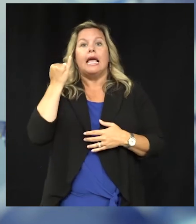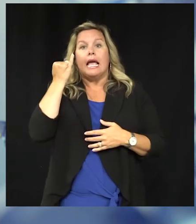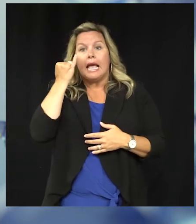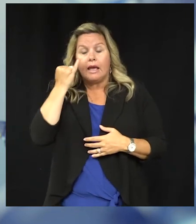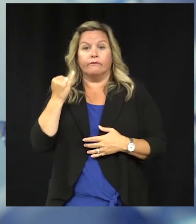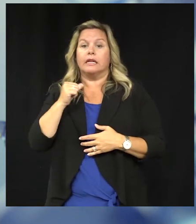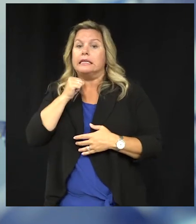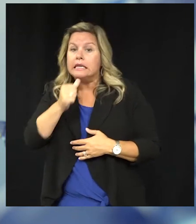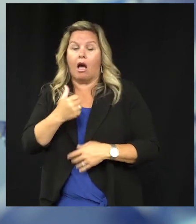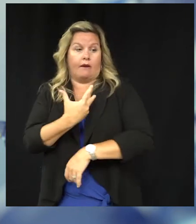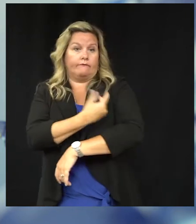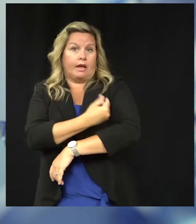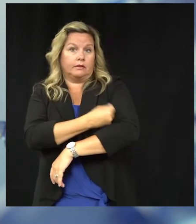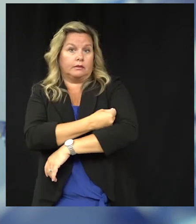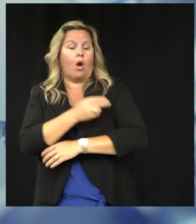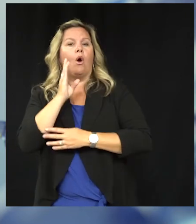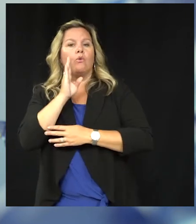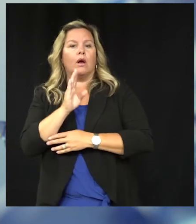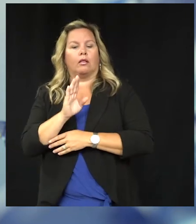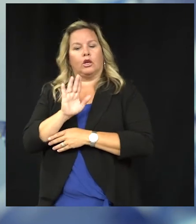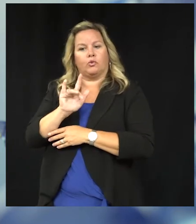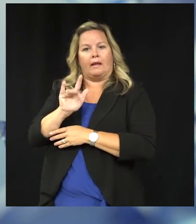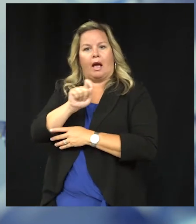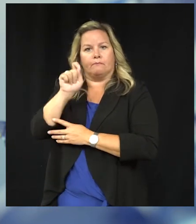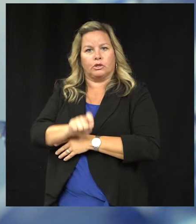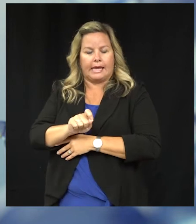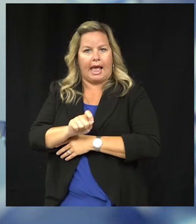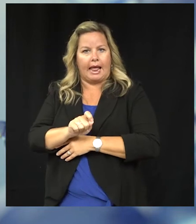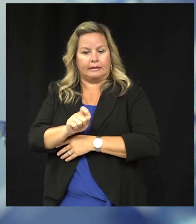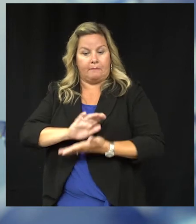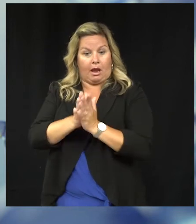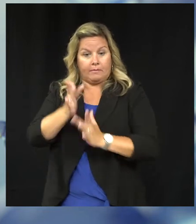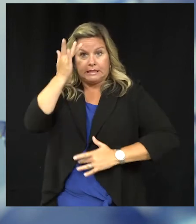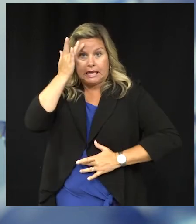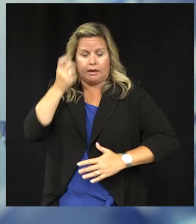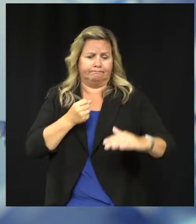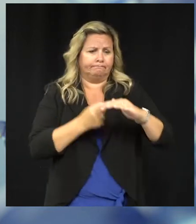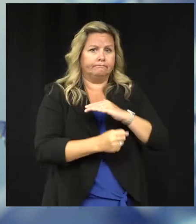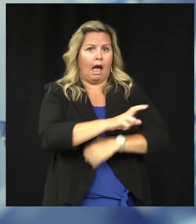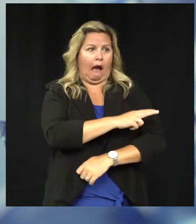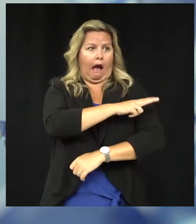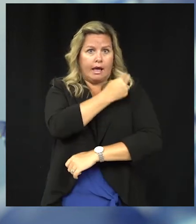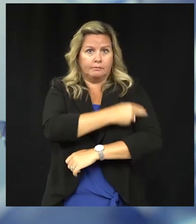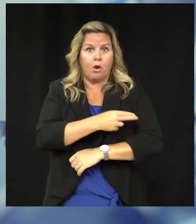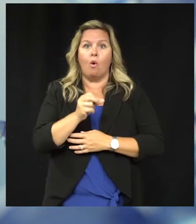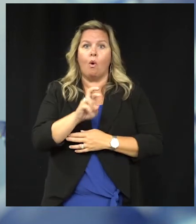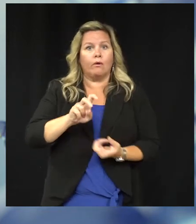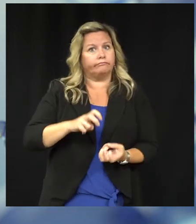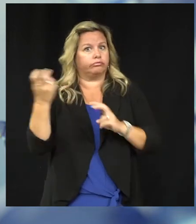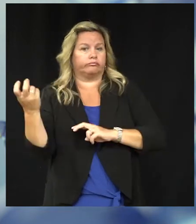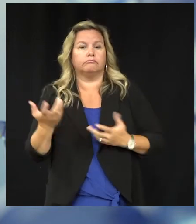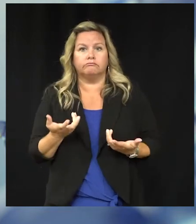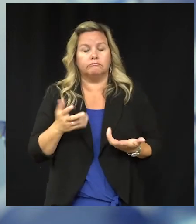is 25 times less likely to become hospitalized or to die from COVID than an unvaccinated